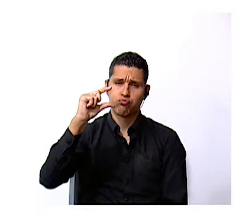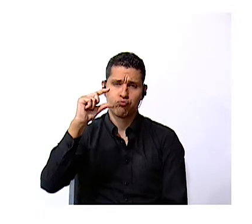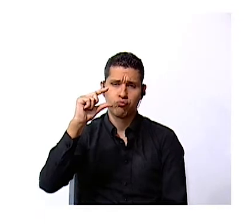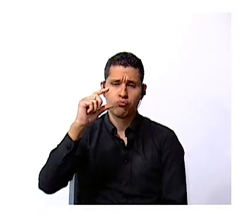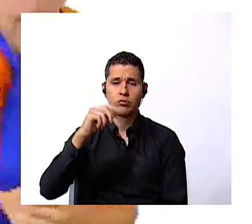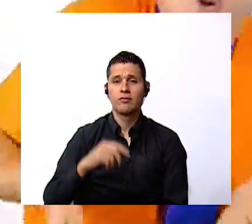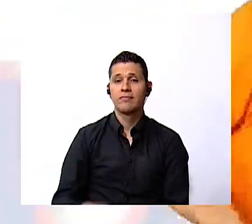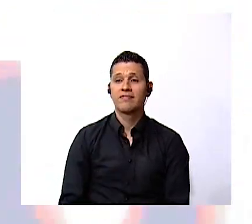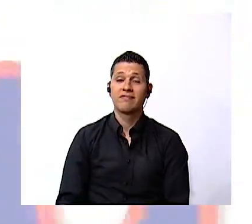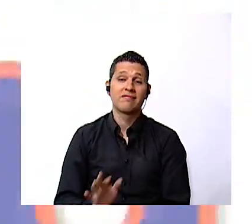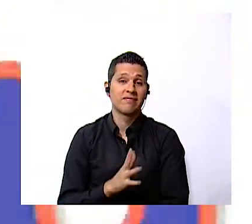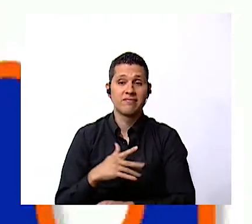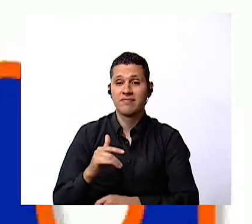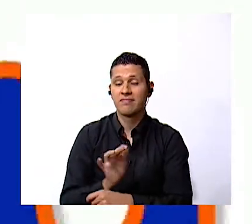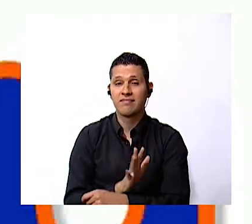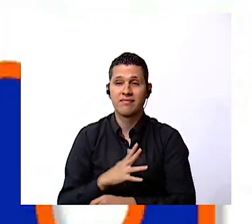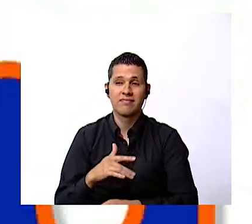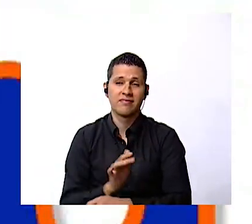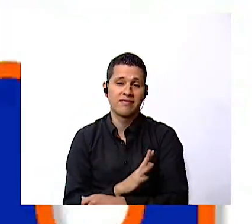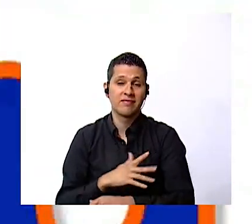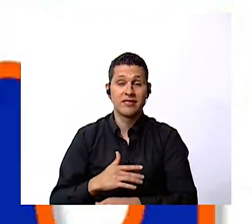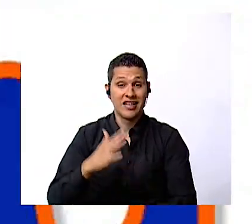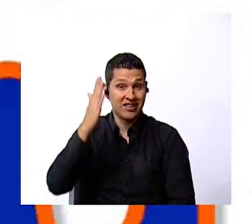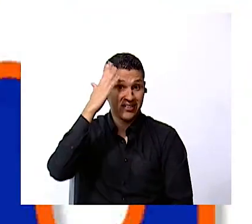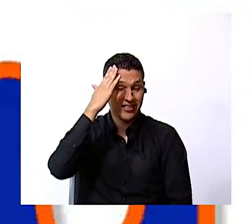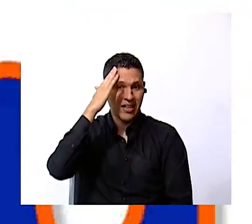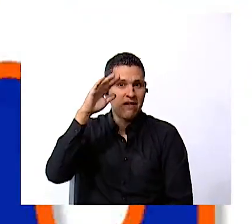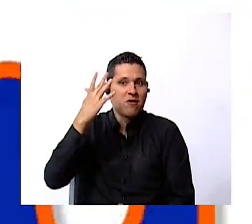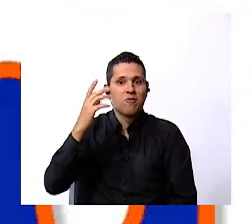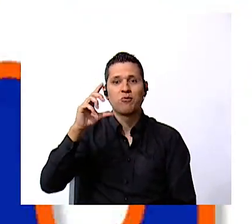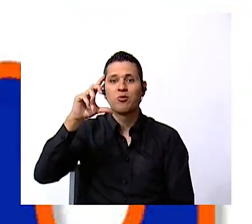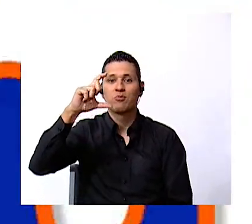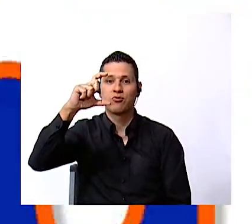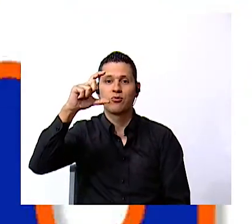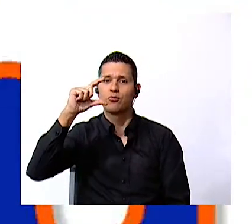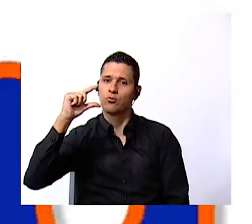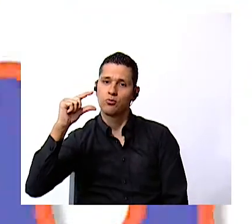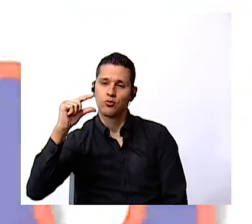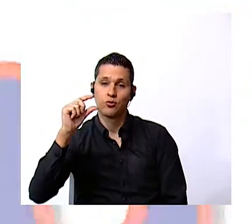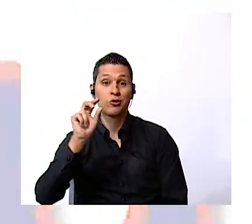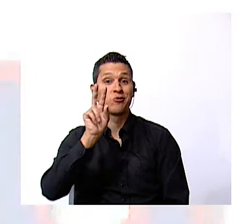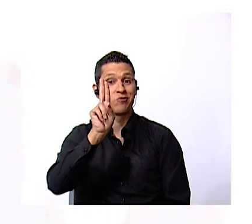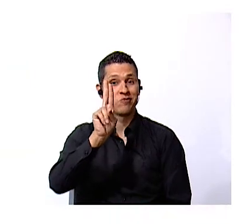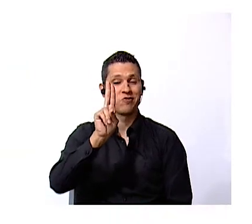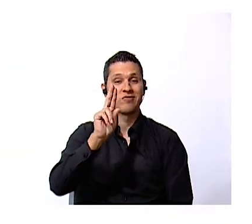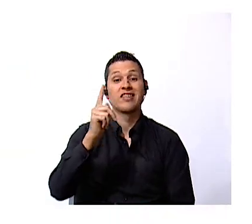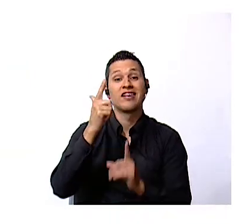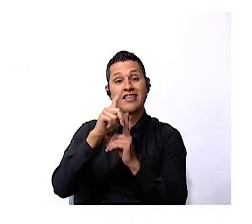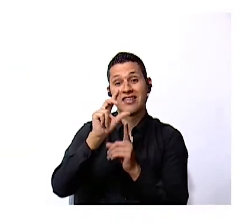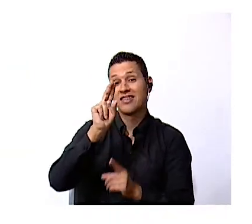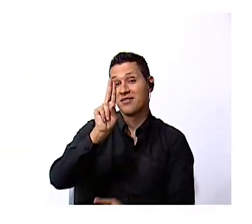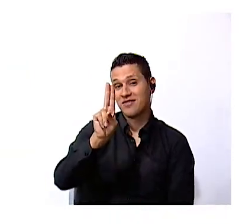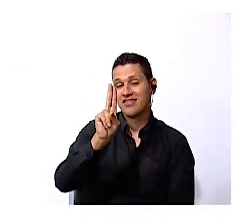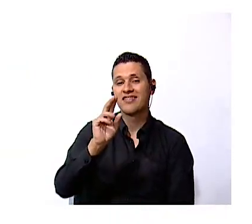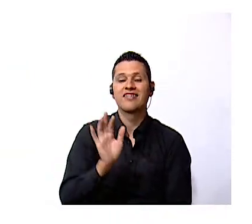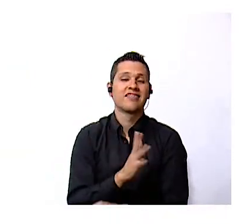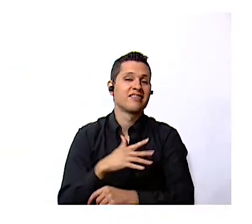you know how the u looks now let's make the letter u sound